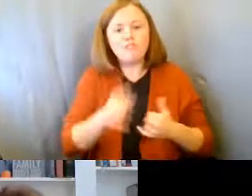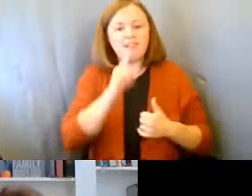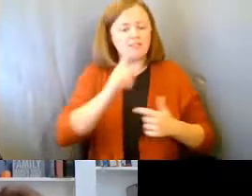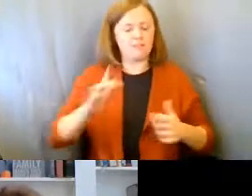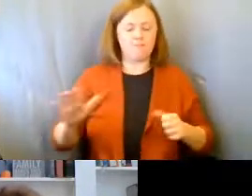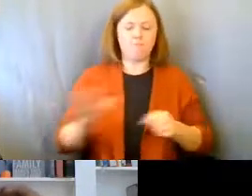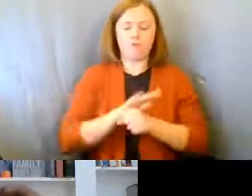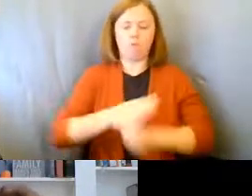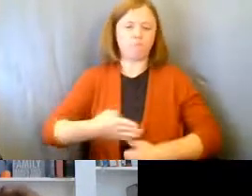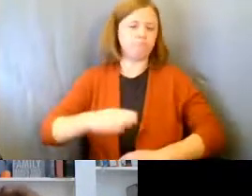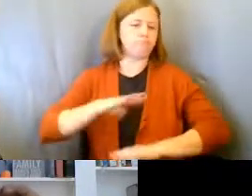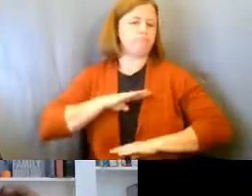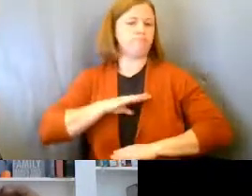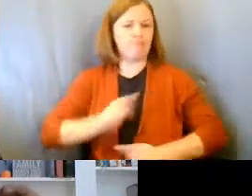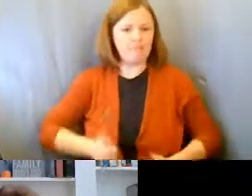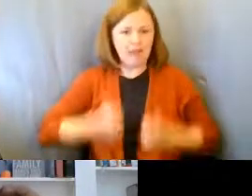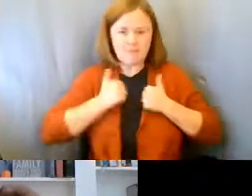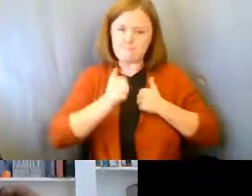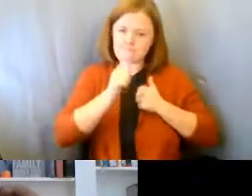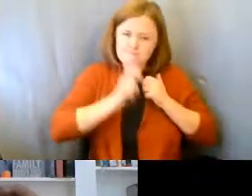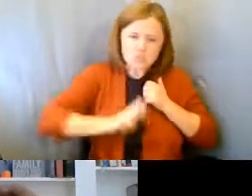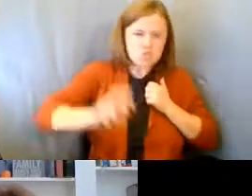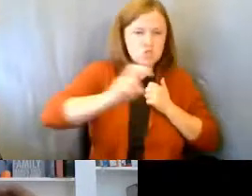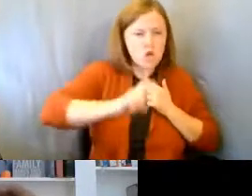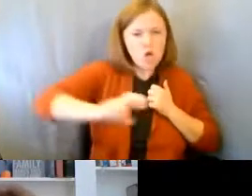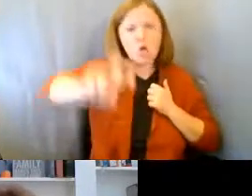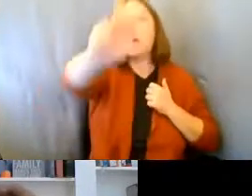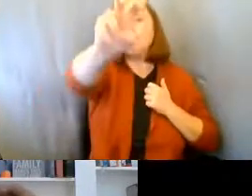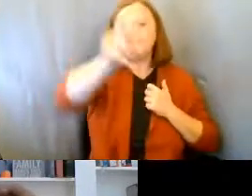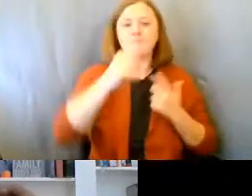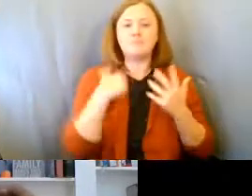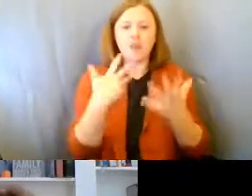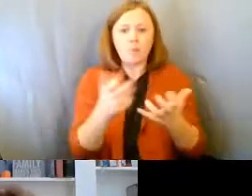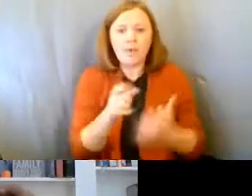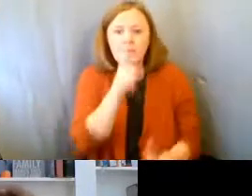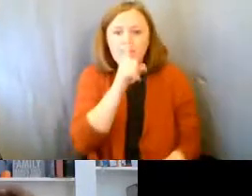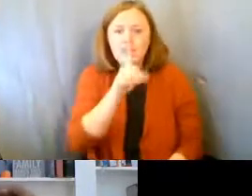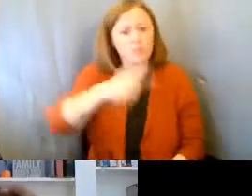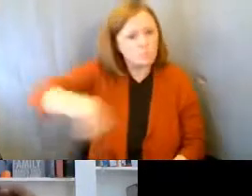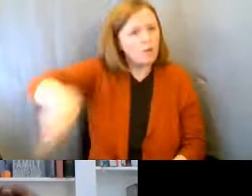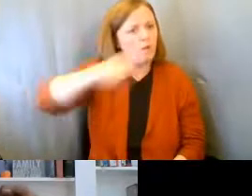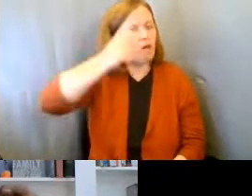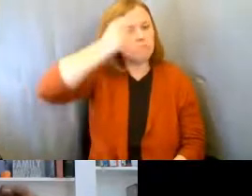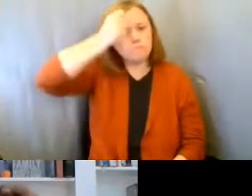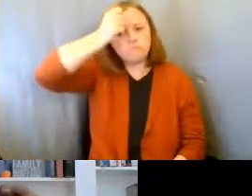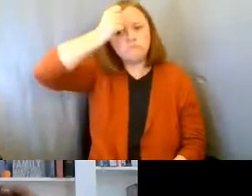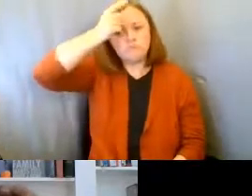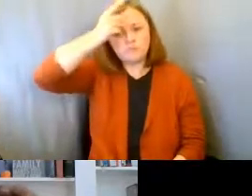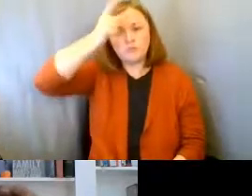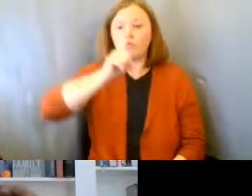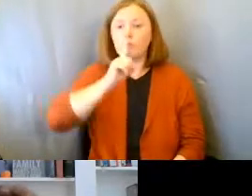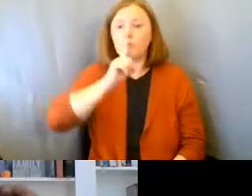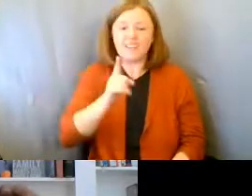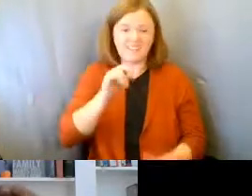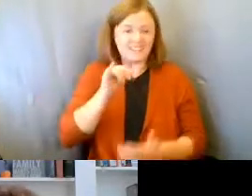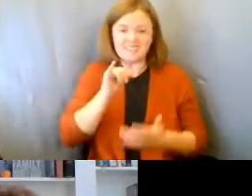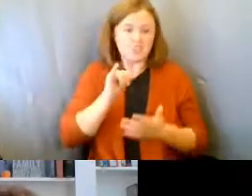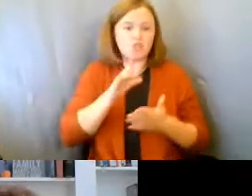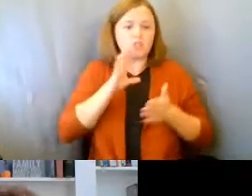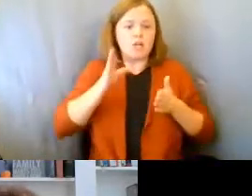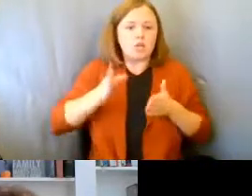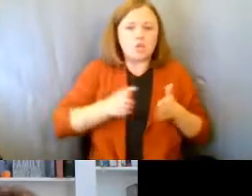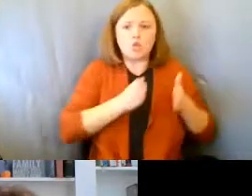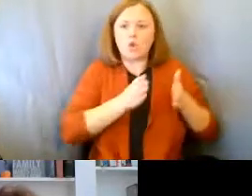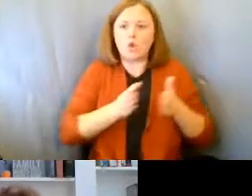life, um, it, I just want to make sure that it's understood that this truly is that it is a